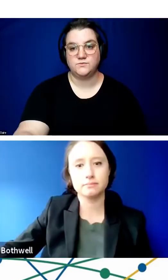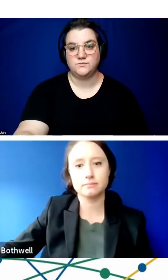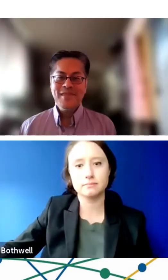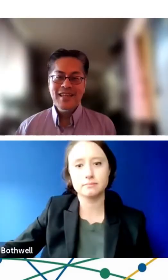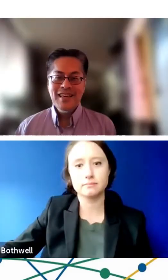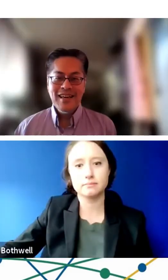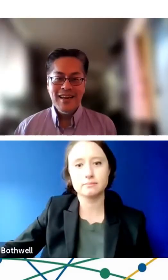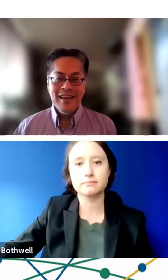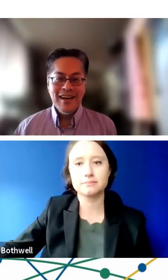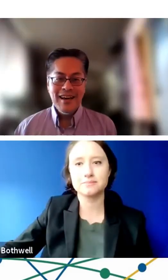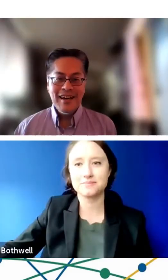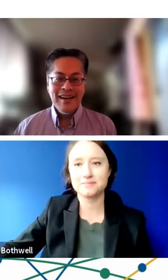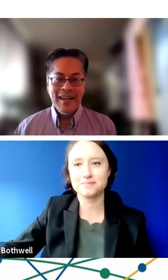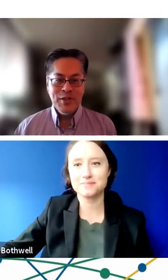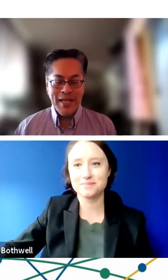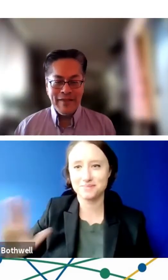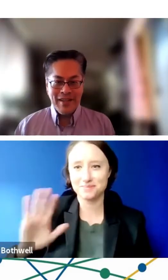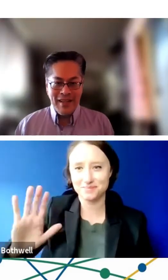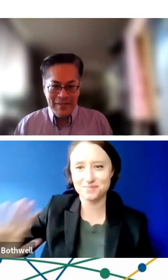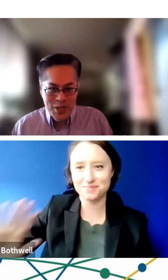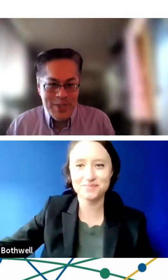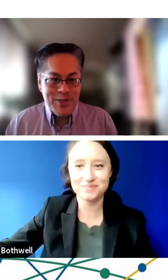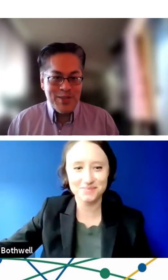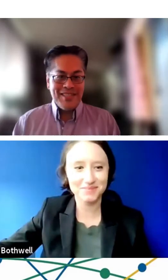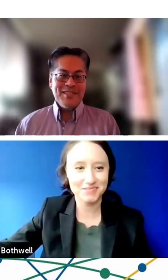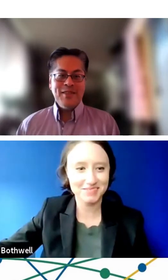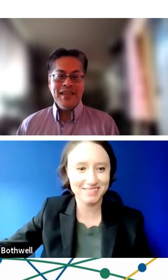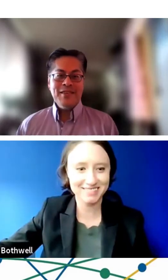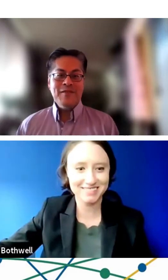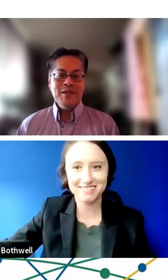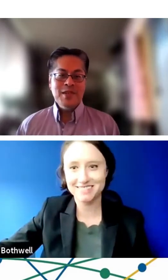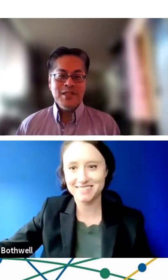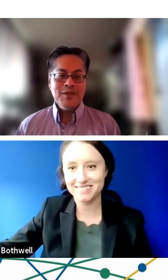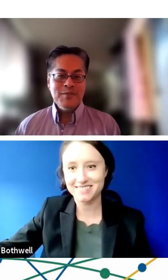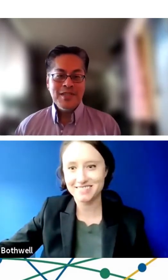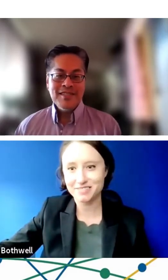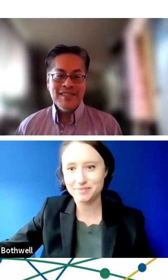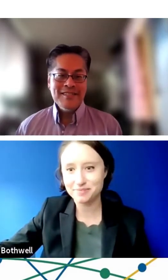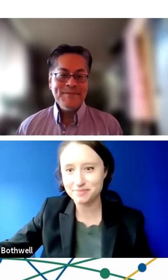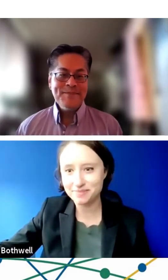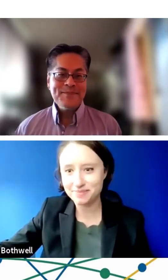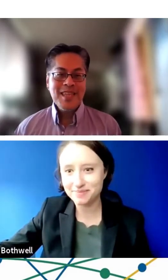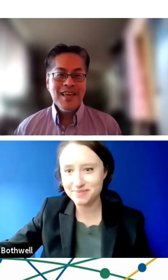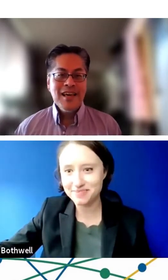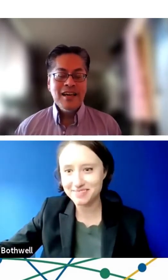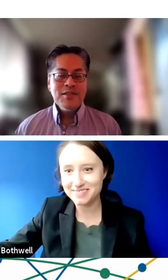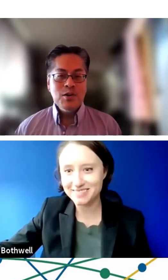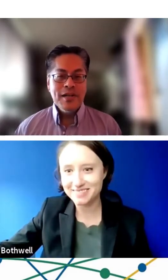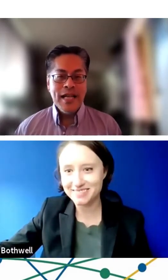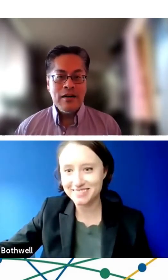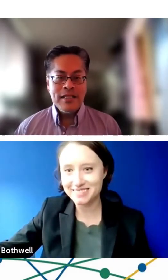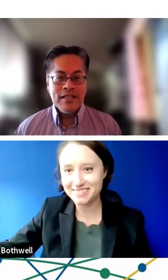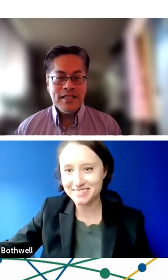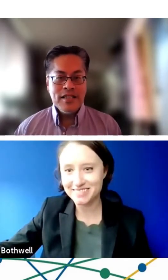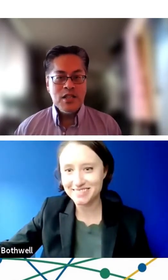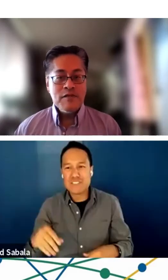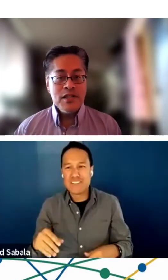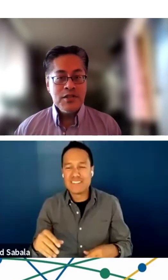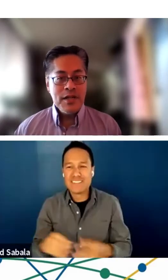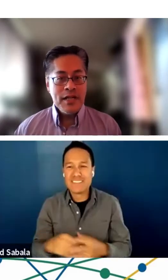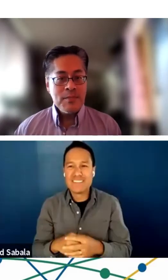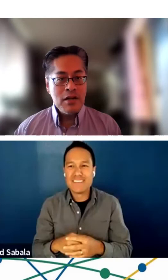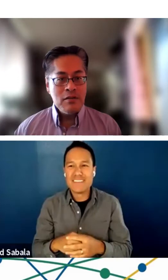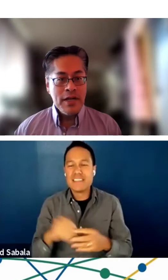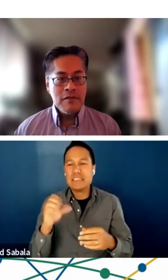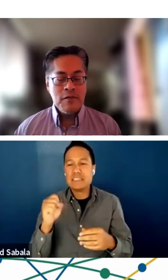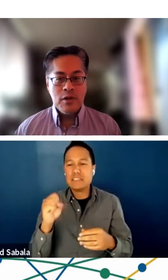Great. I knew you'd have a lot of good resources, so thank you very much for your presentation. So now I'd like to turn it